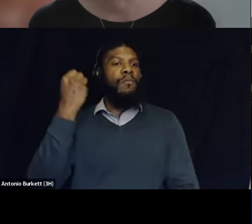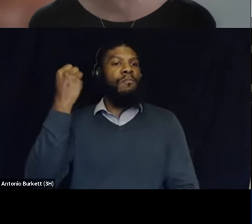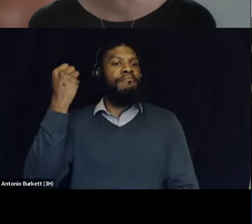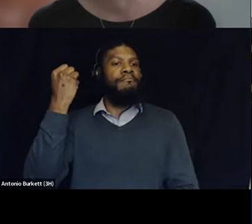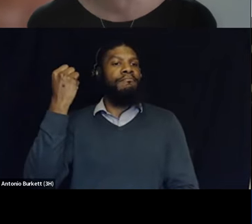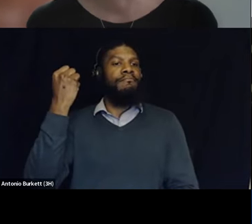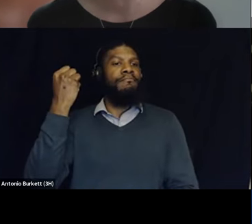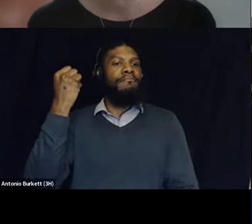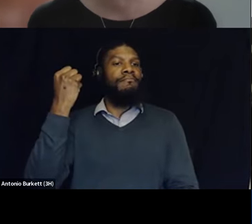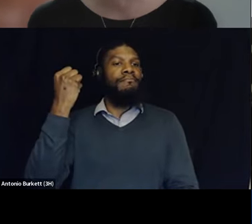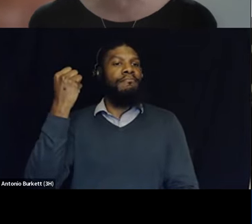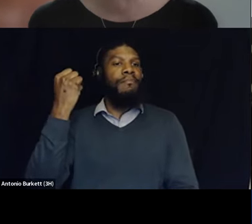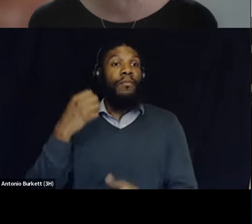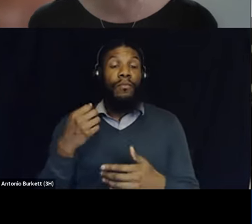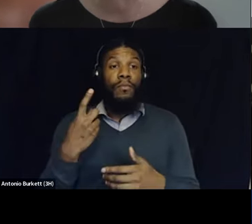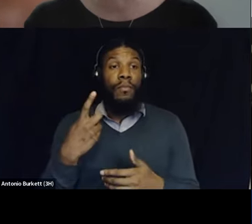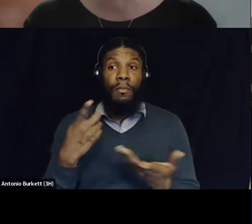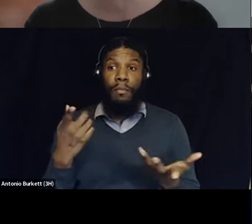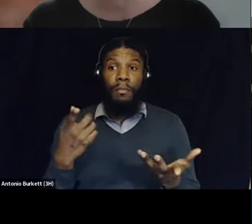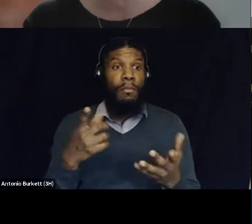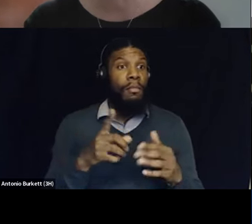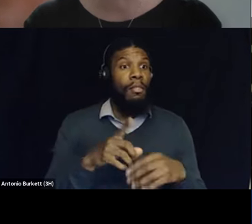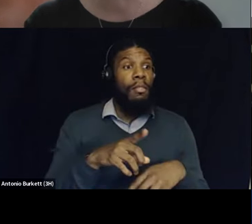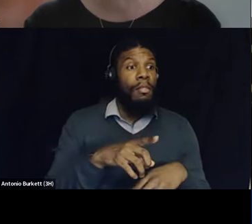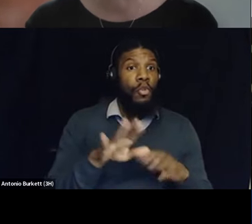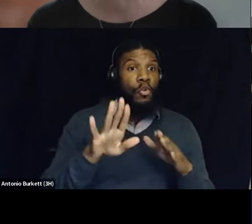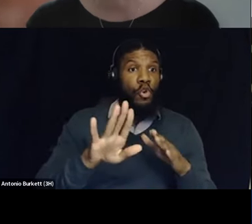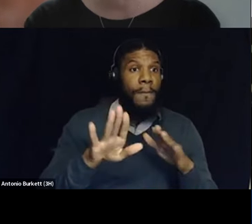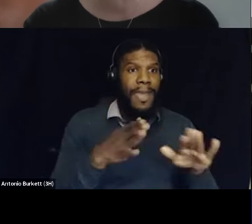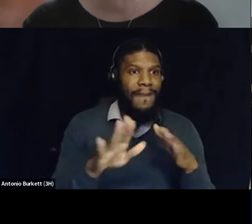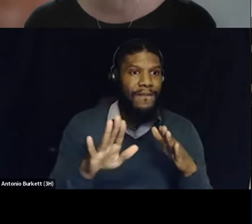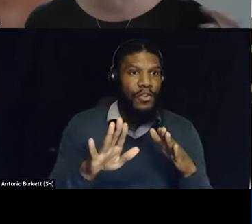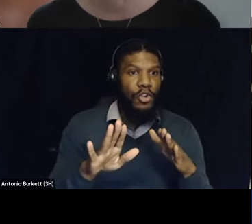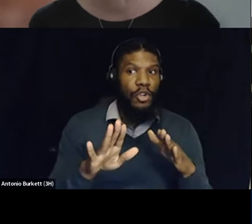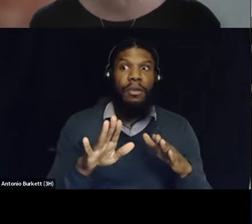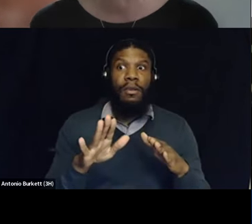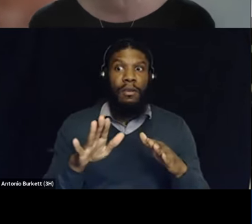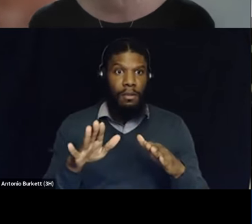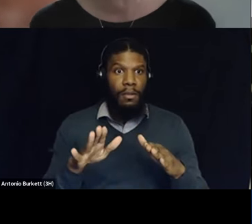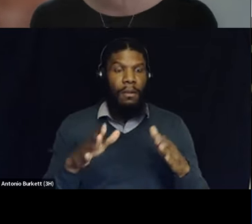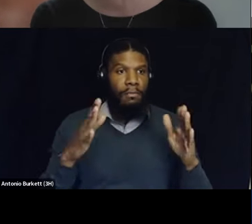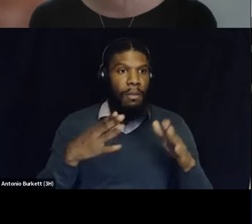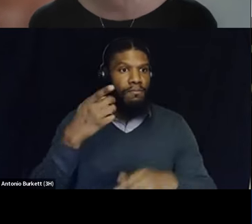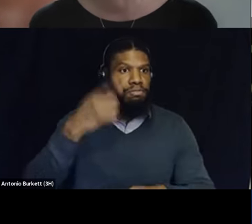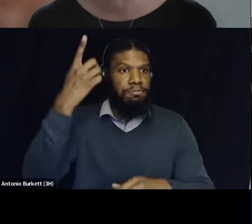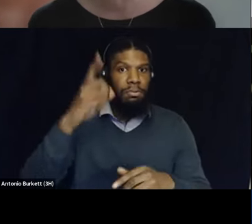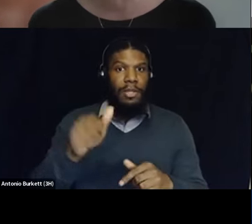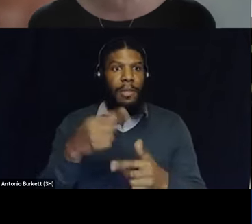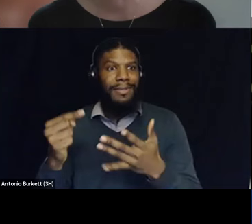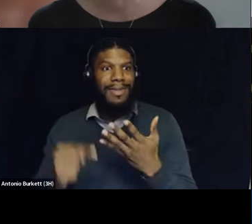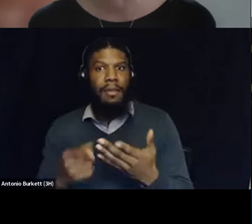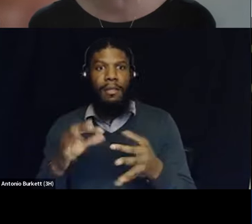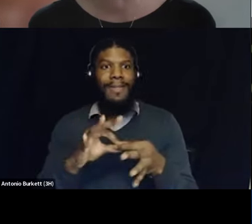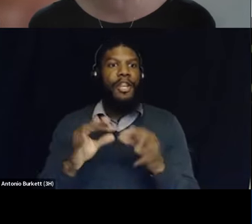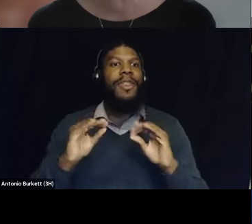uh there's no actual link between the behavior that has gotten you in trouble and this other thing and we do that as well like